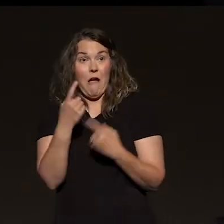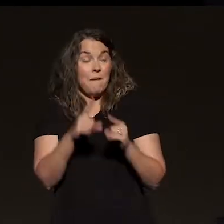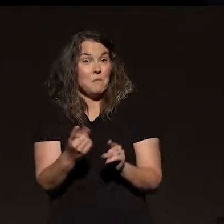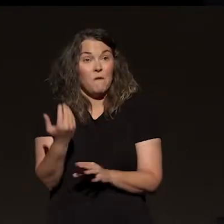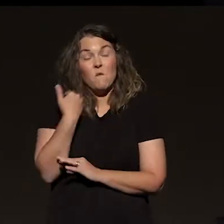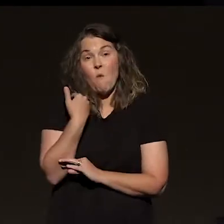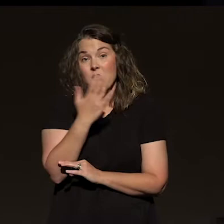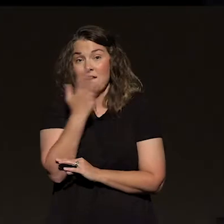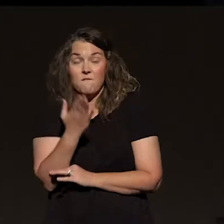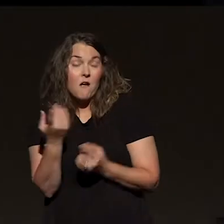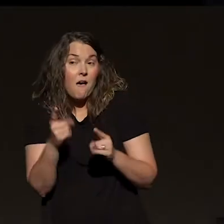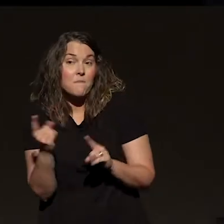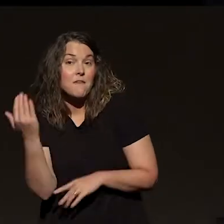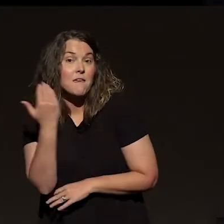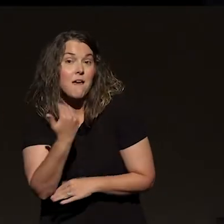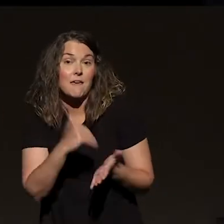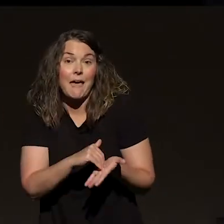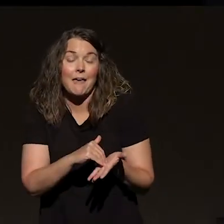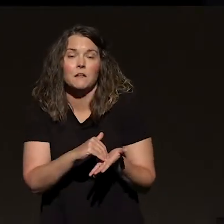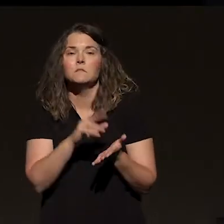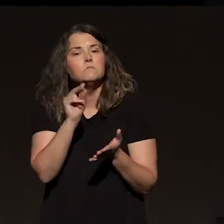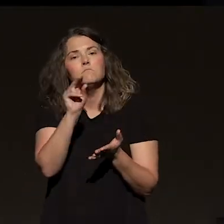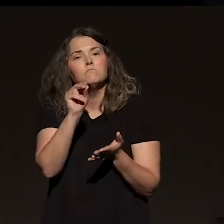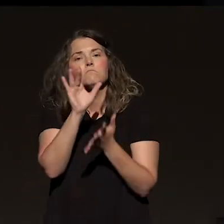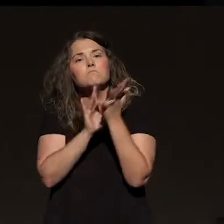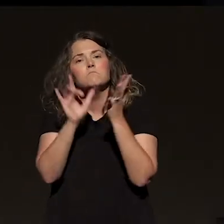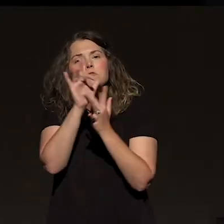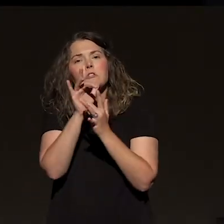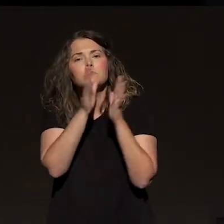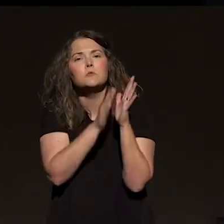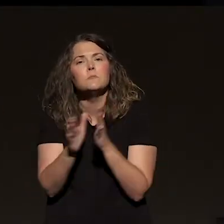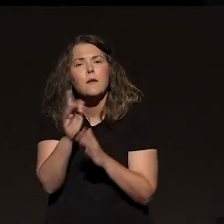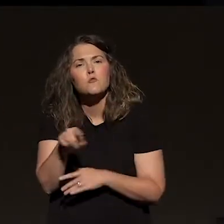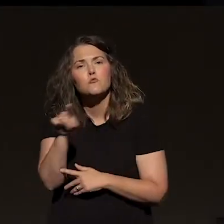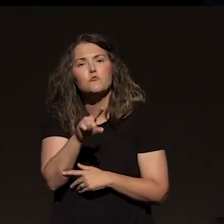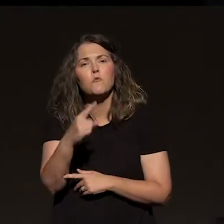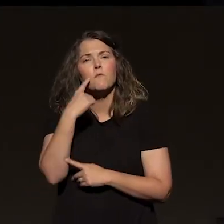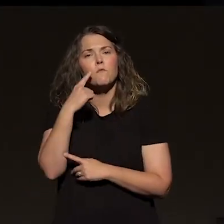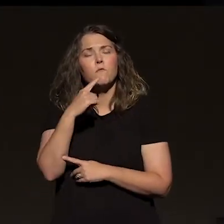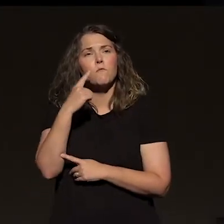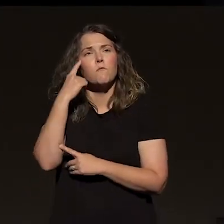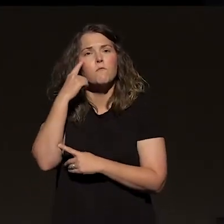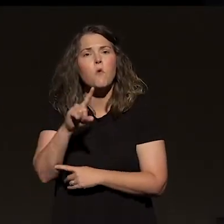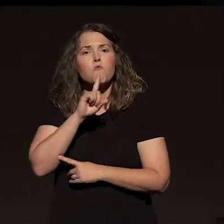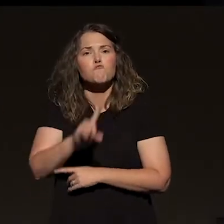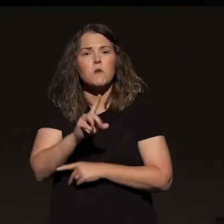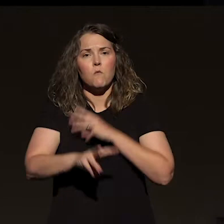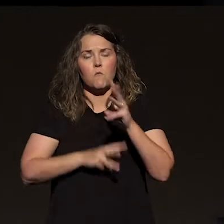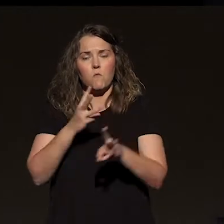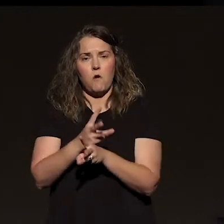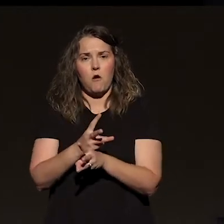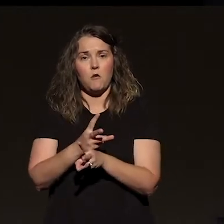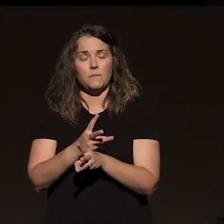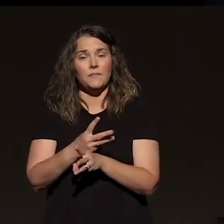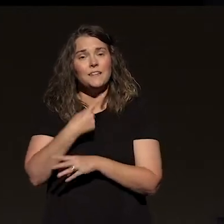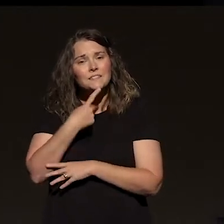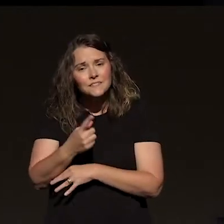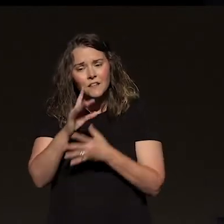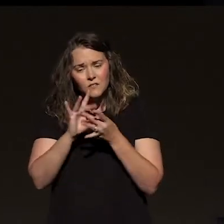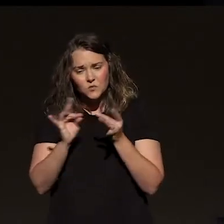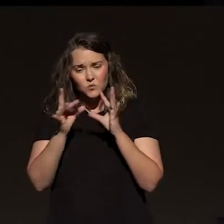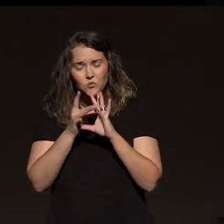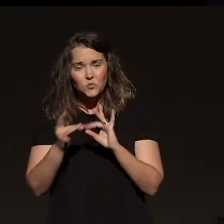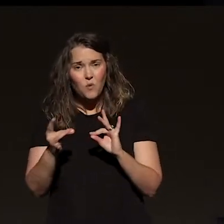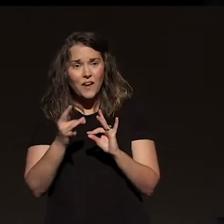again. No, Jesus is trying to prepare you for the real world with a real foundation. And he's telling the story, this parable that the storm's